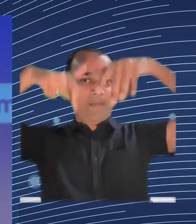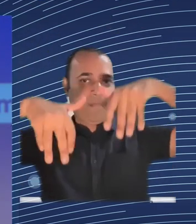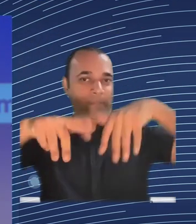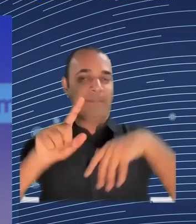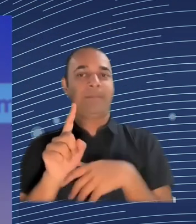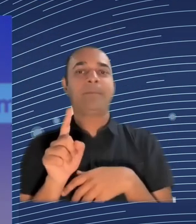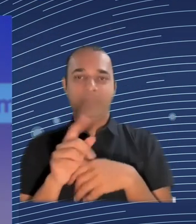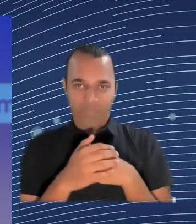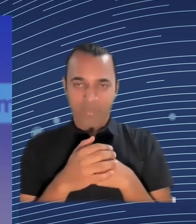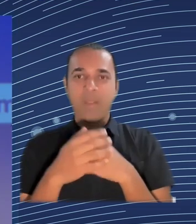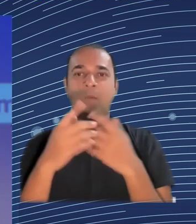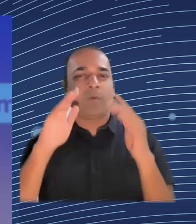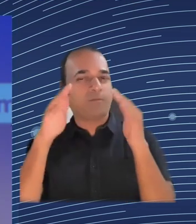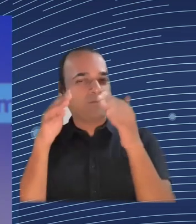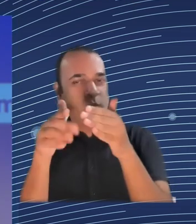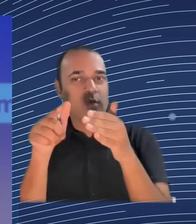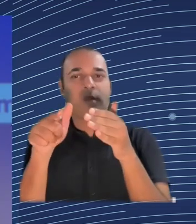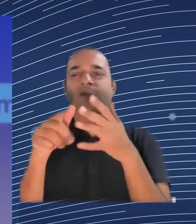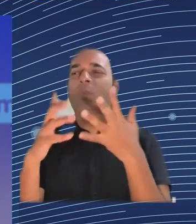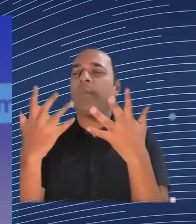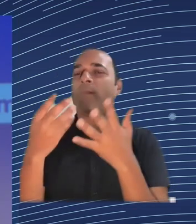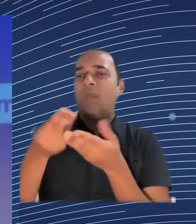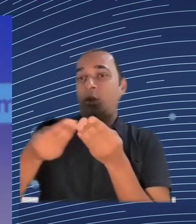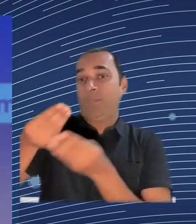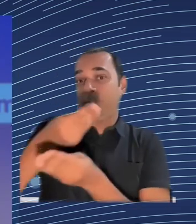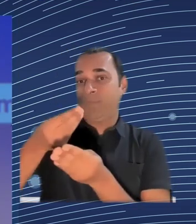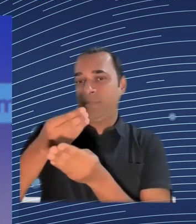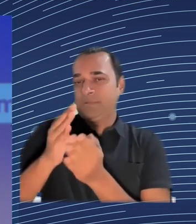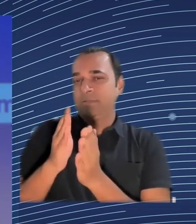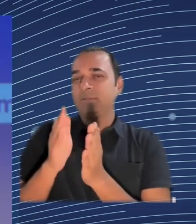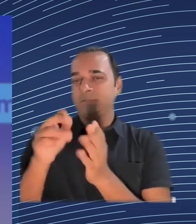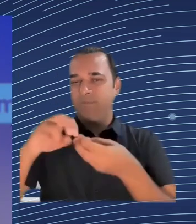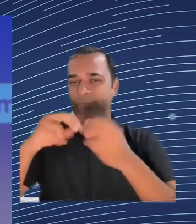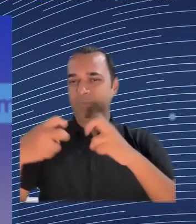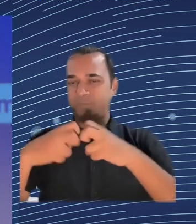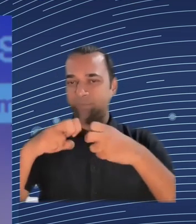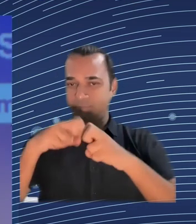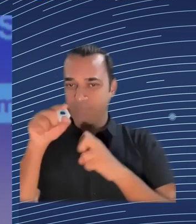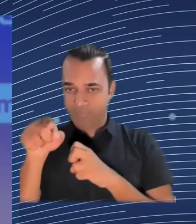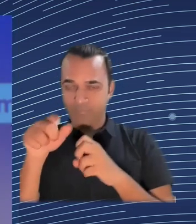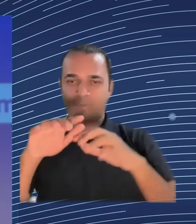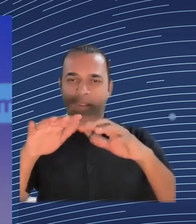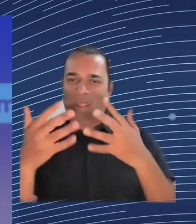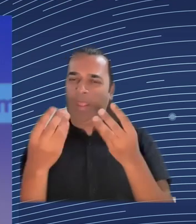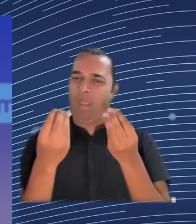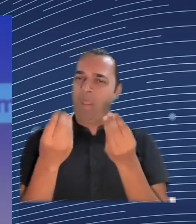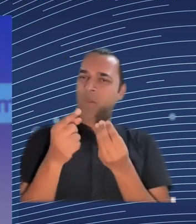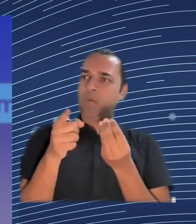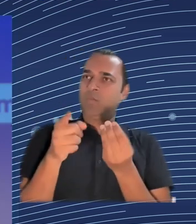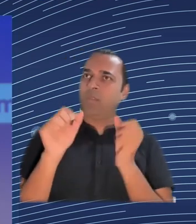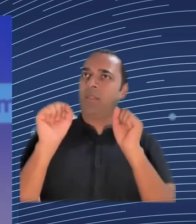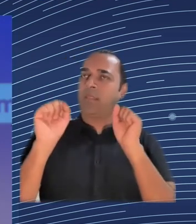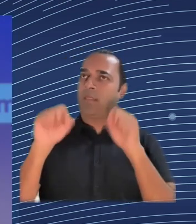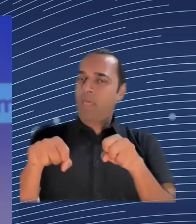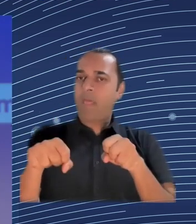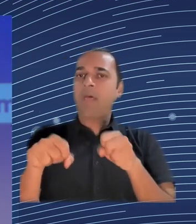that strategy, actually solve in terms of lack of infrastructure, lack of human capital, or lack of capacity to innovate